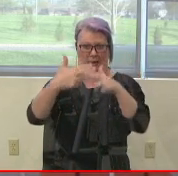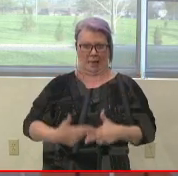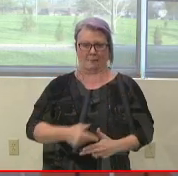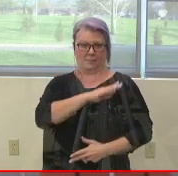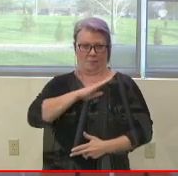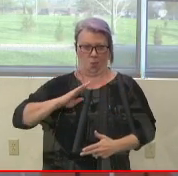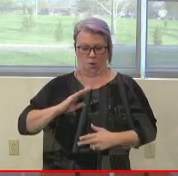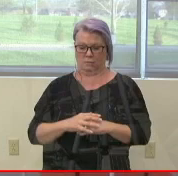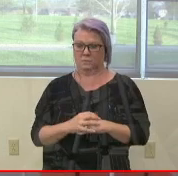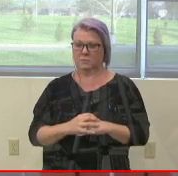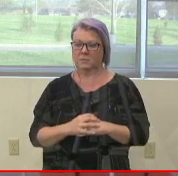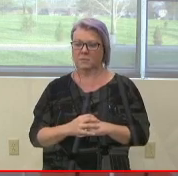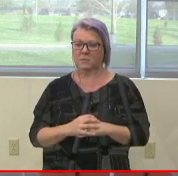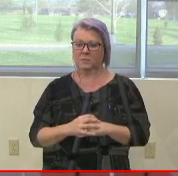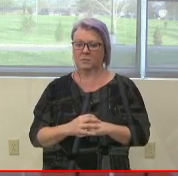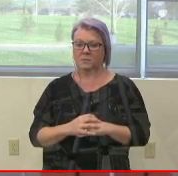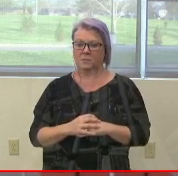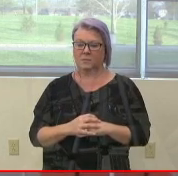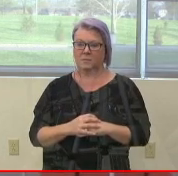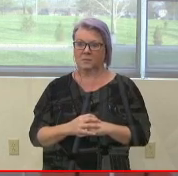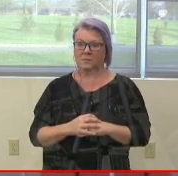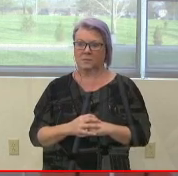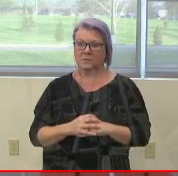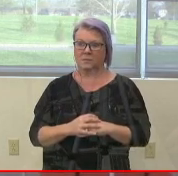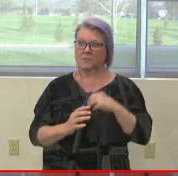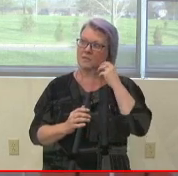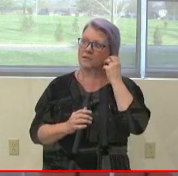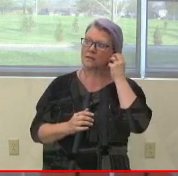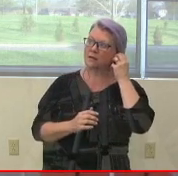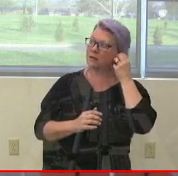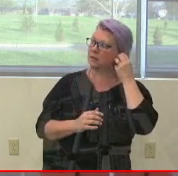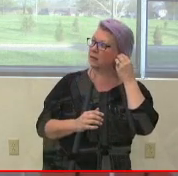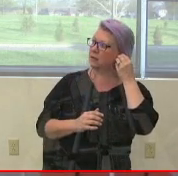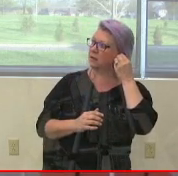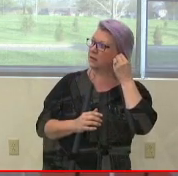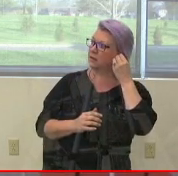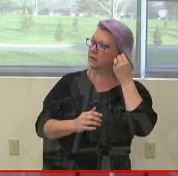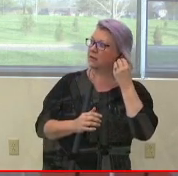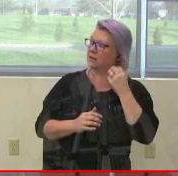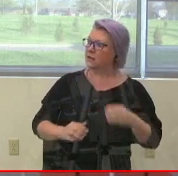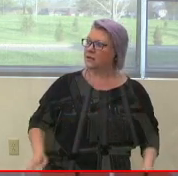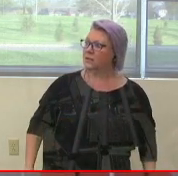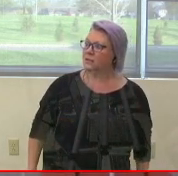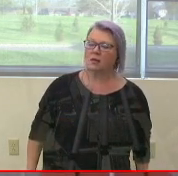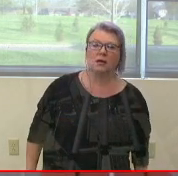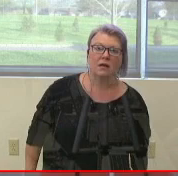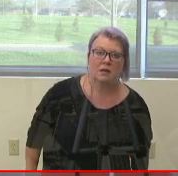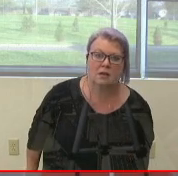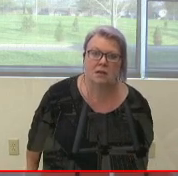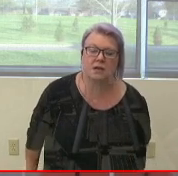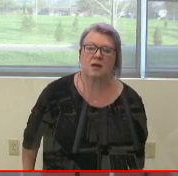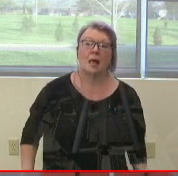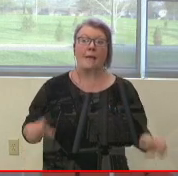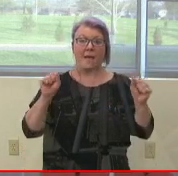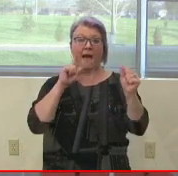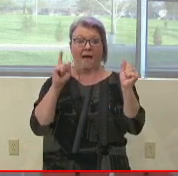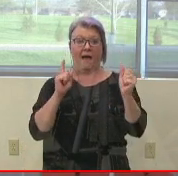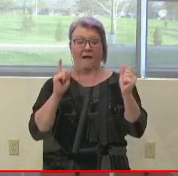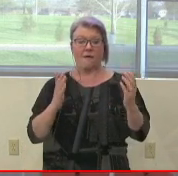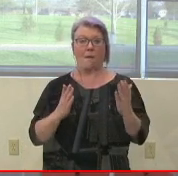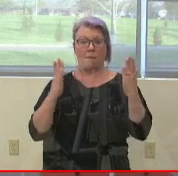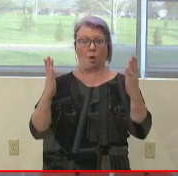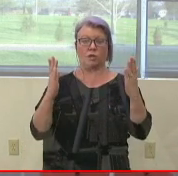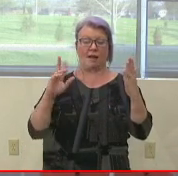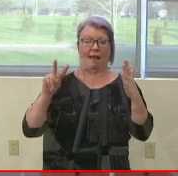Mr. Schultz? Here. Mr. Hopper? I am here. May I have a motion in a second that the Board of Education approve the agenda as